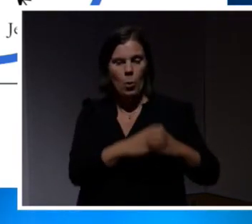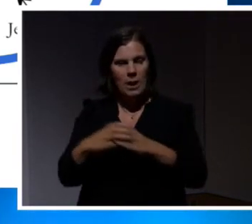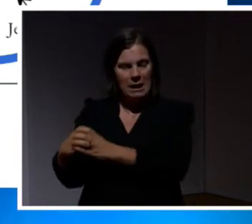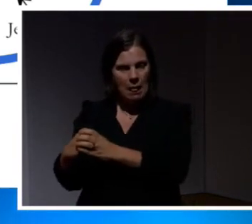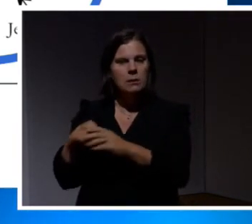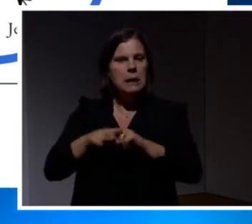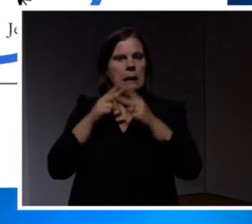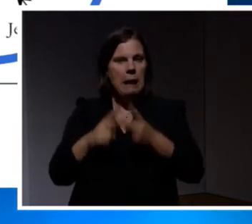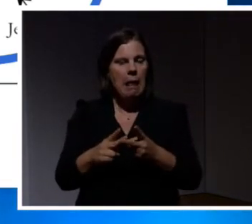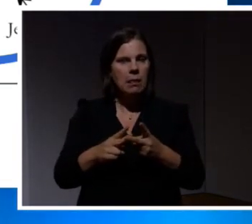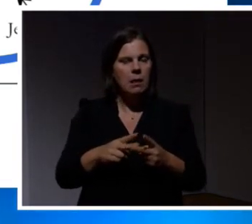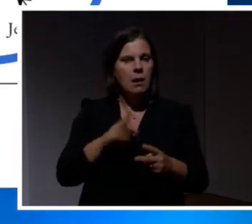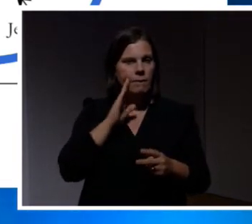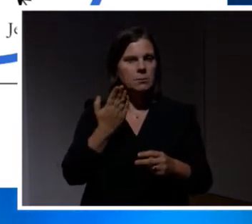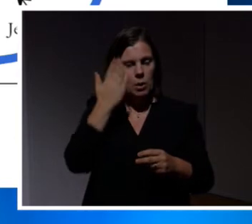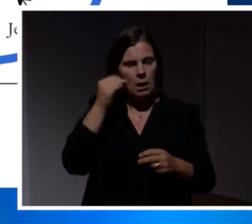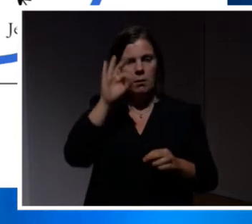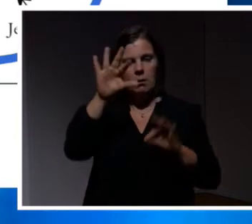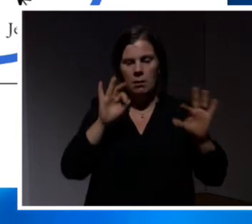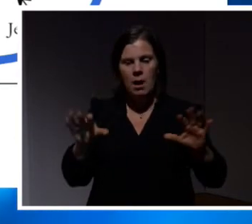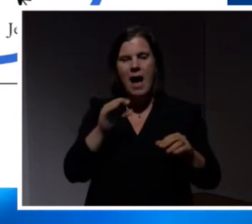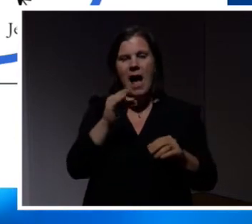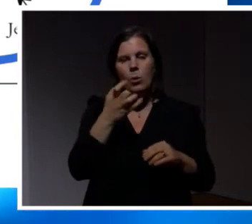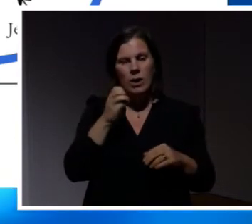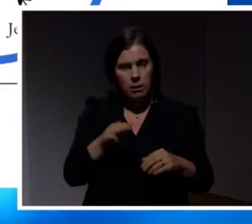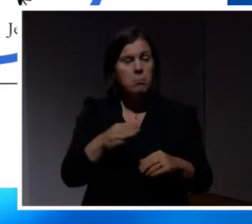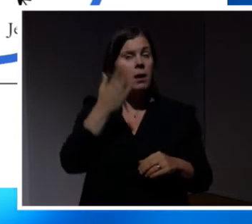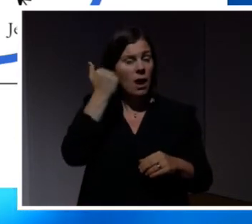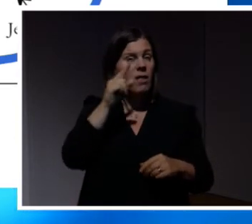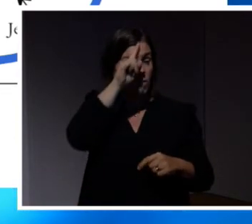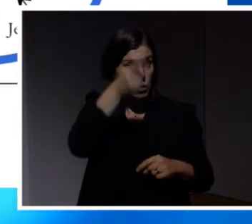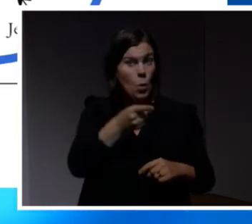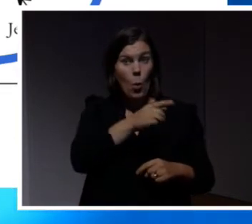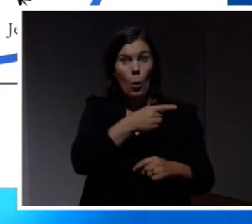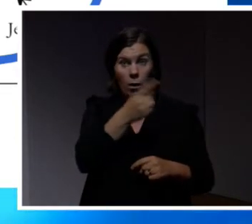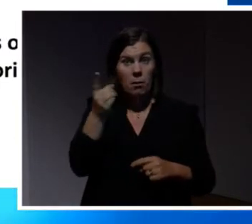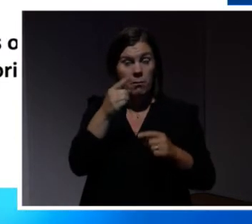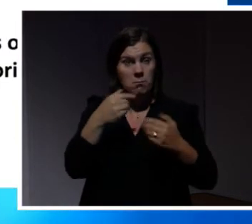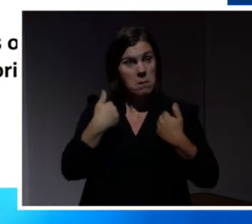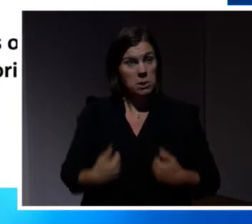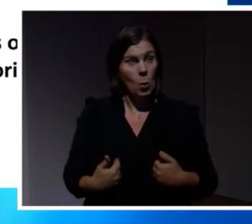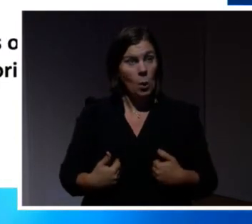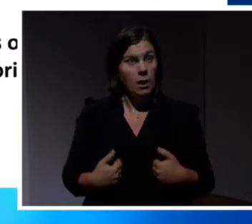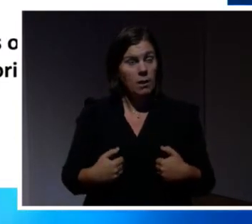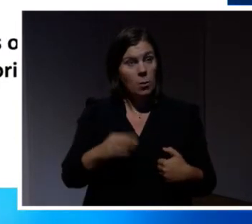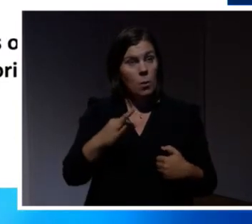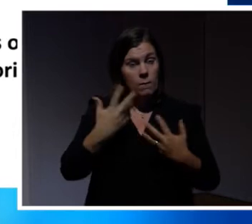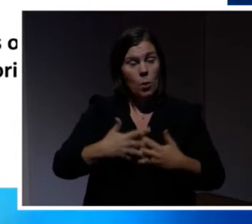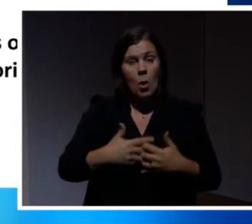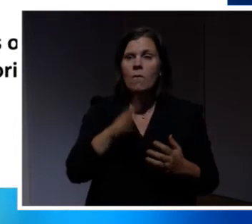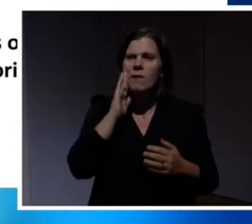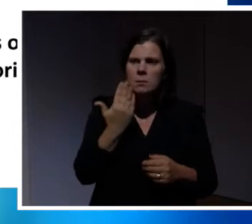these categories. In that sense, an algorithm really can understand you. This is what Facebook use.